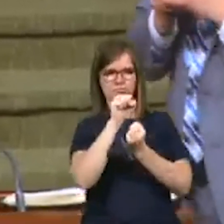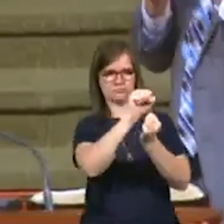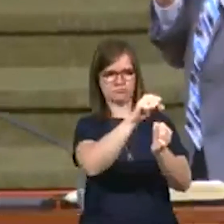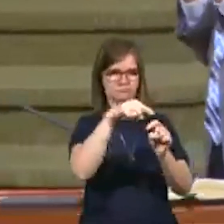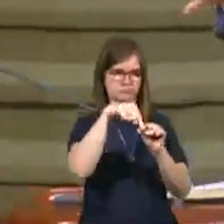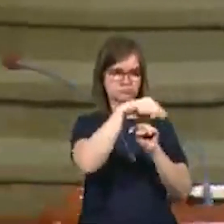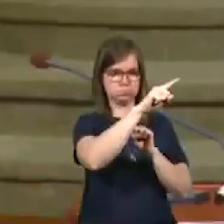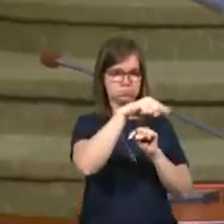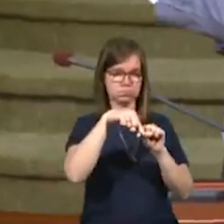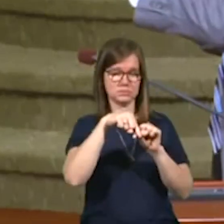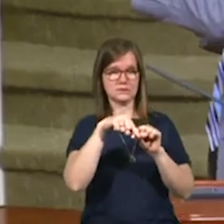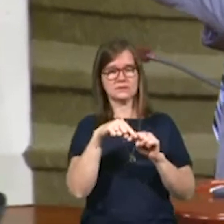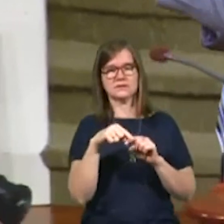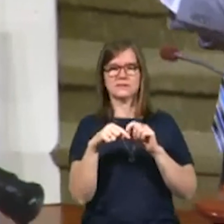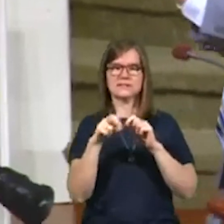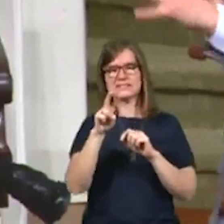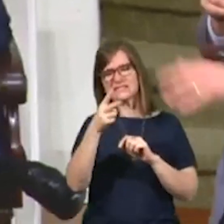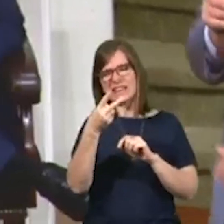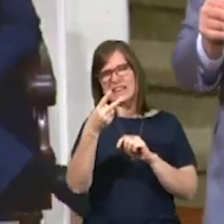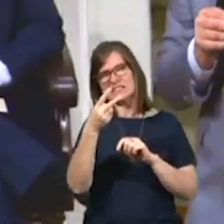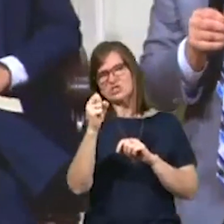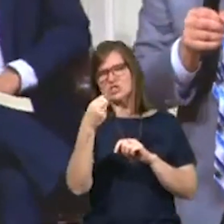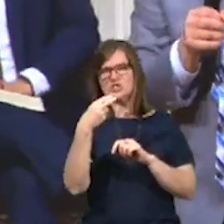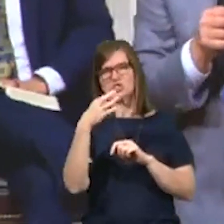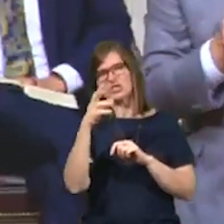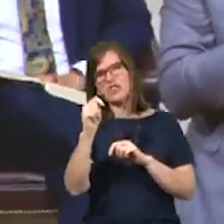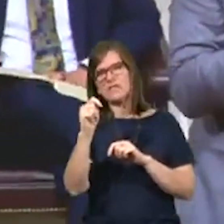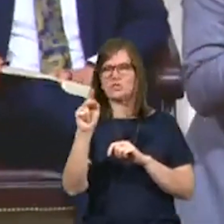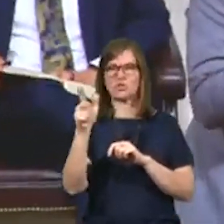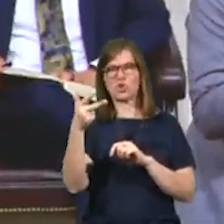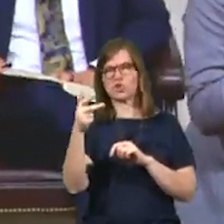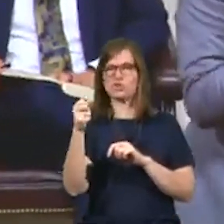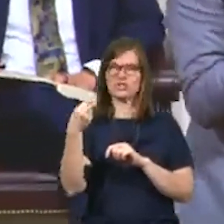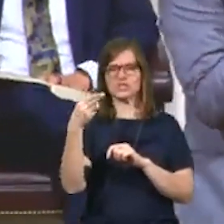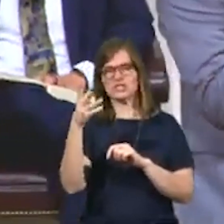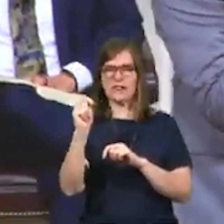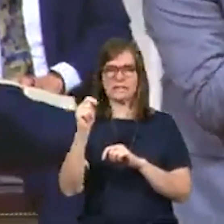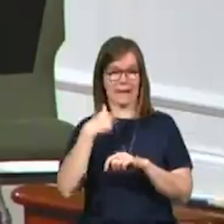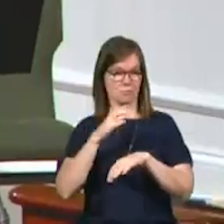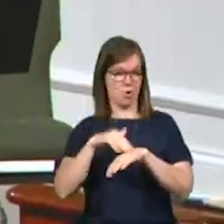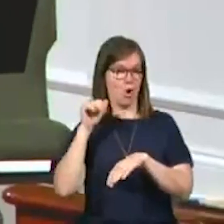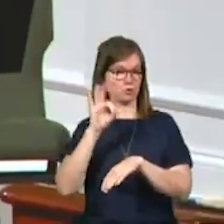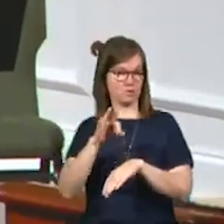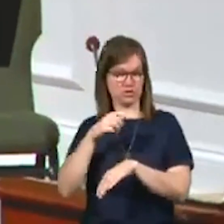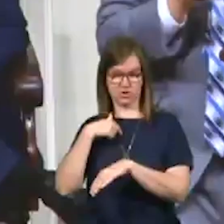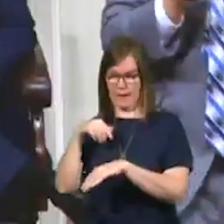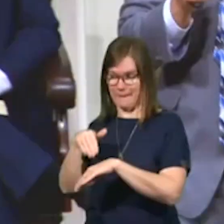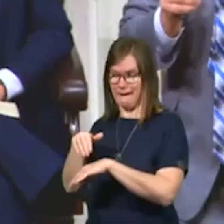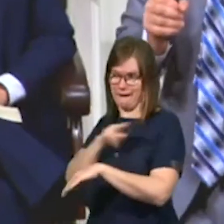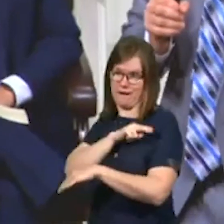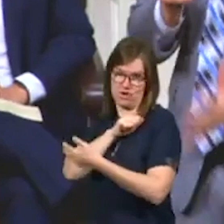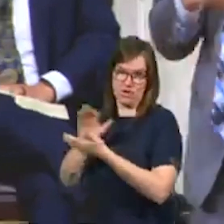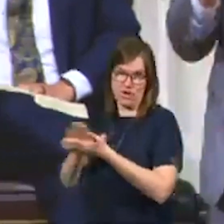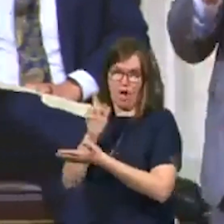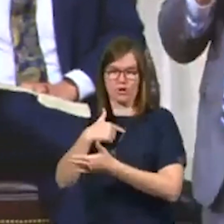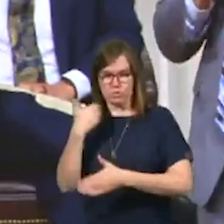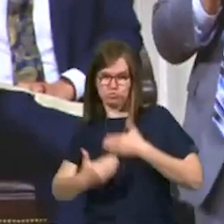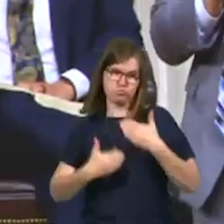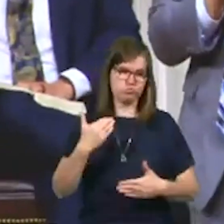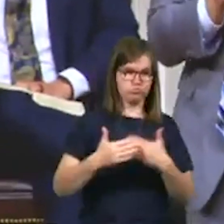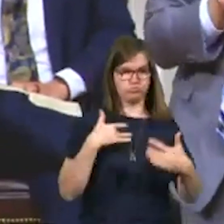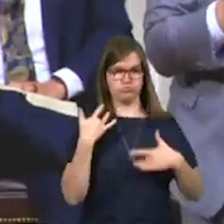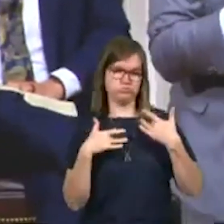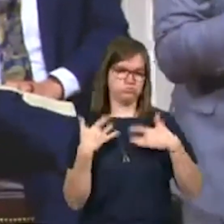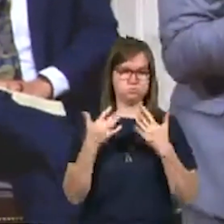working kind of a hybrid second shift, third shift, called to preach. I'm at Howells Anderson. I'm going forward for God,